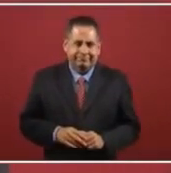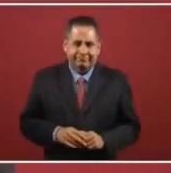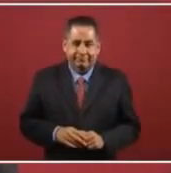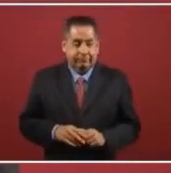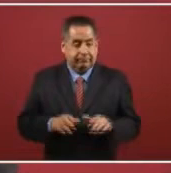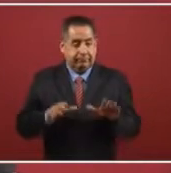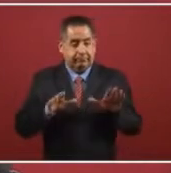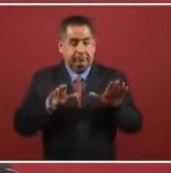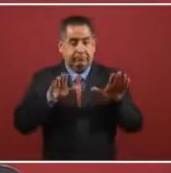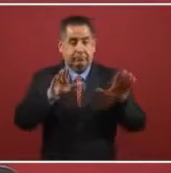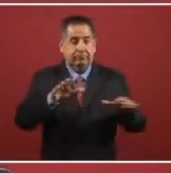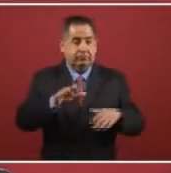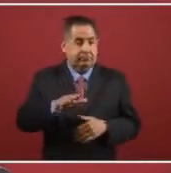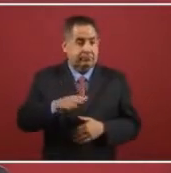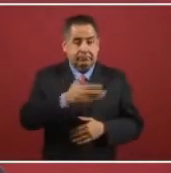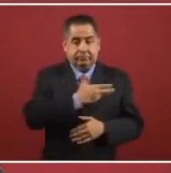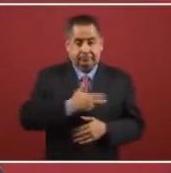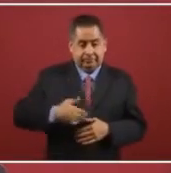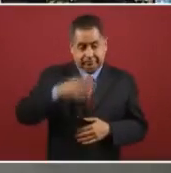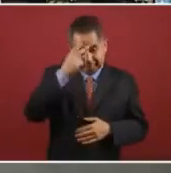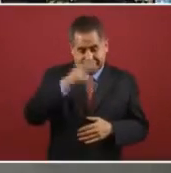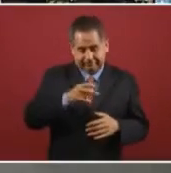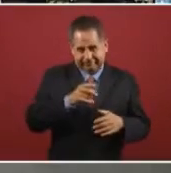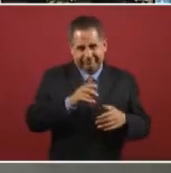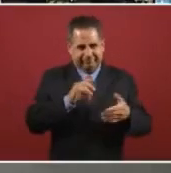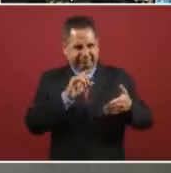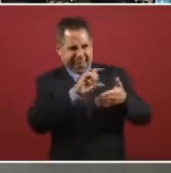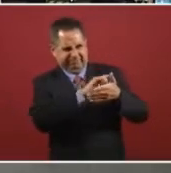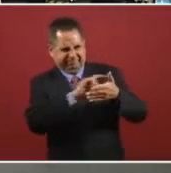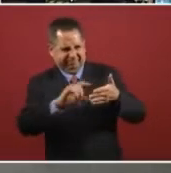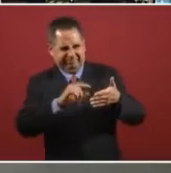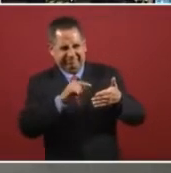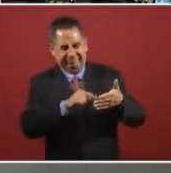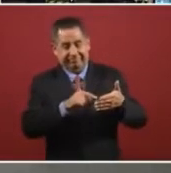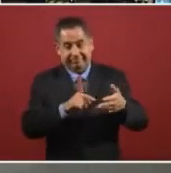the presidential airplane that we're selling.